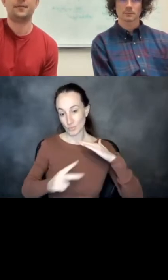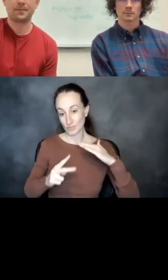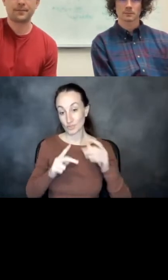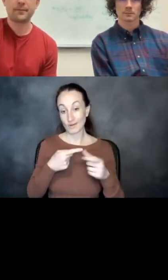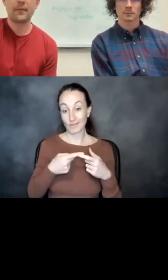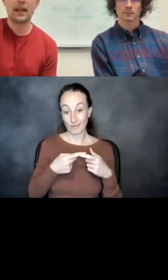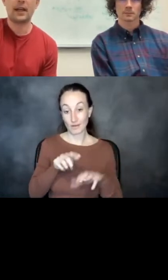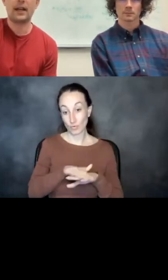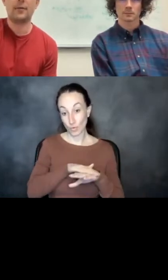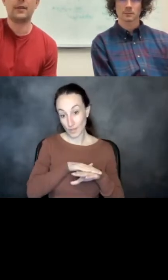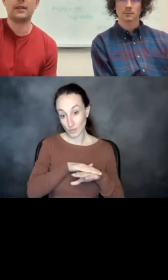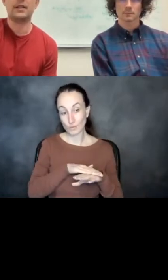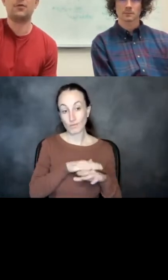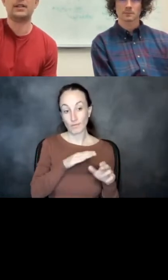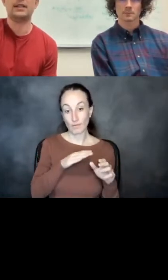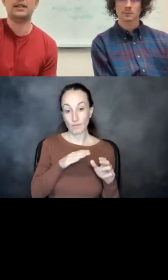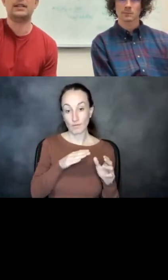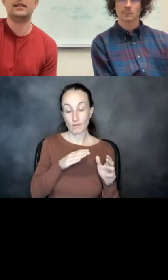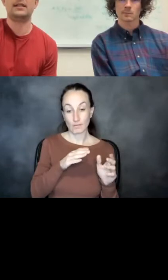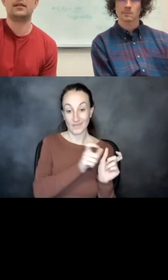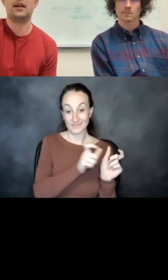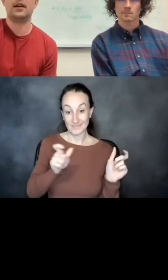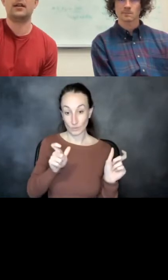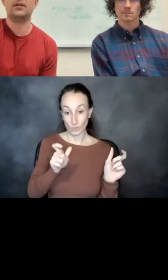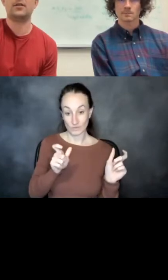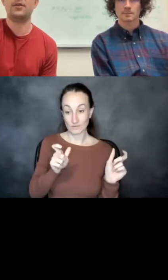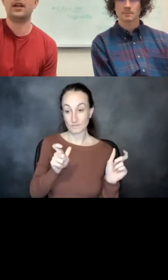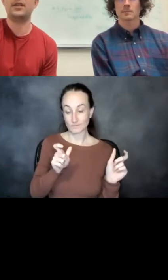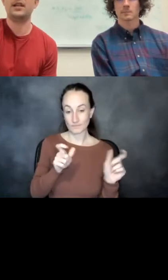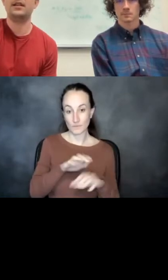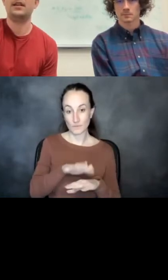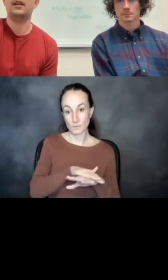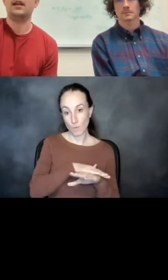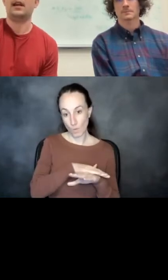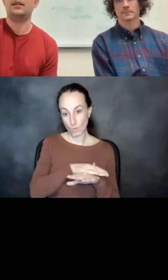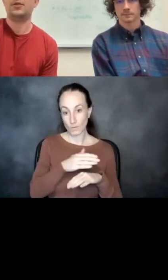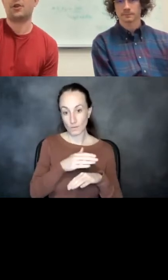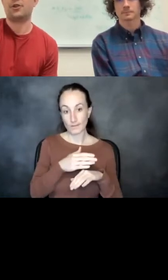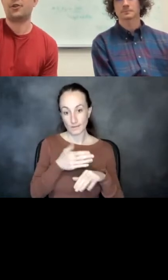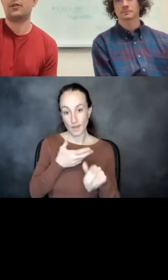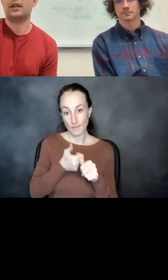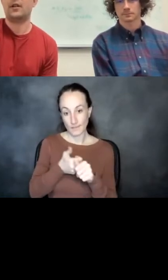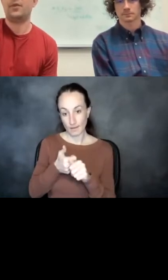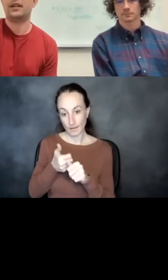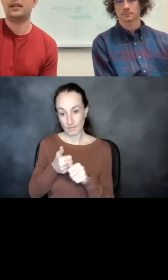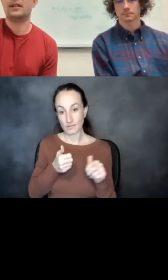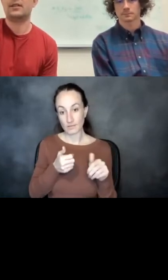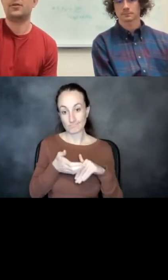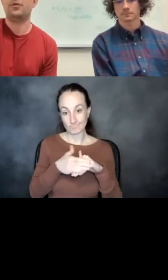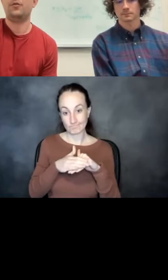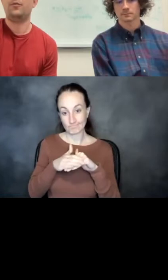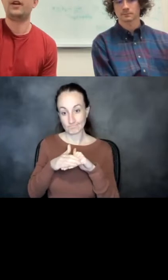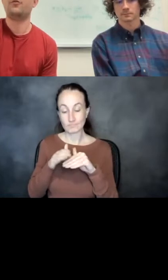sequence is slowly updated and the structure begins